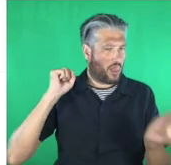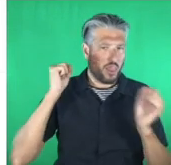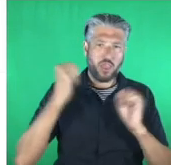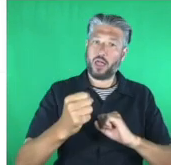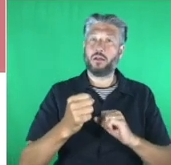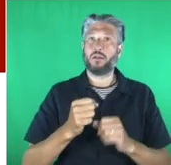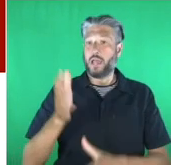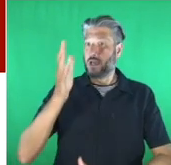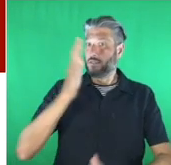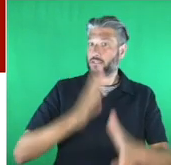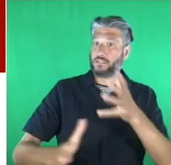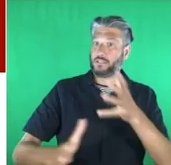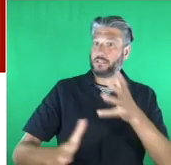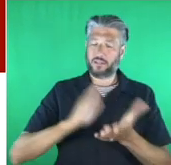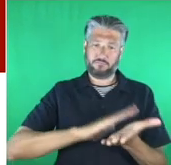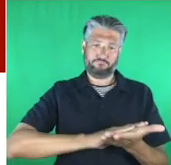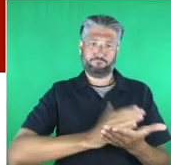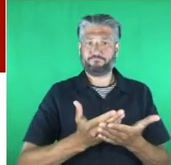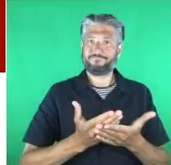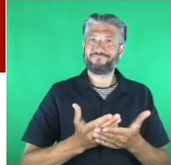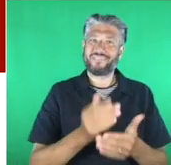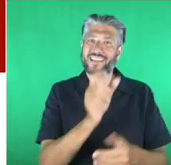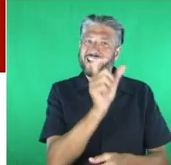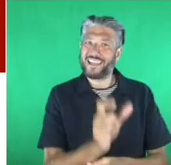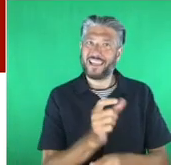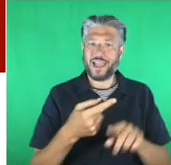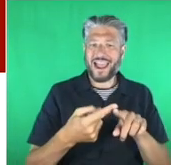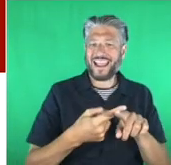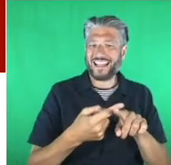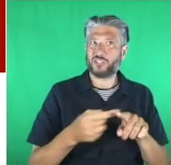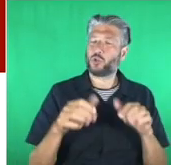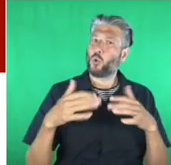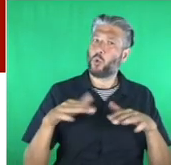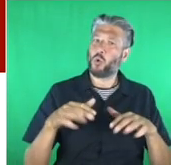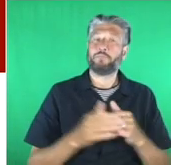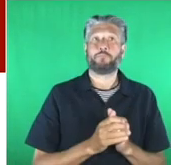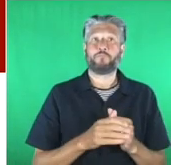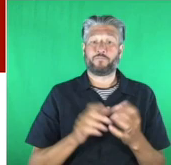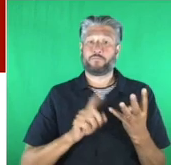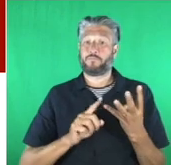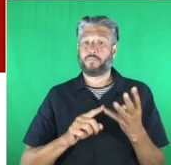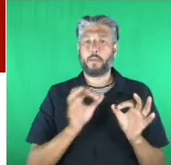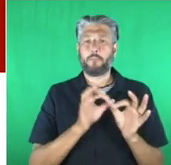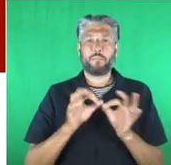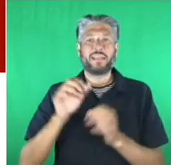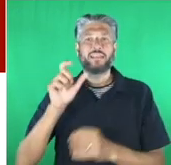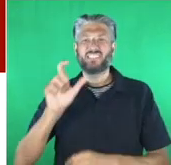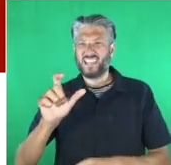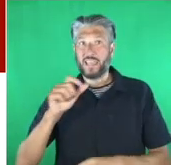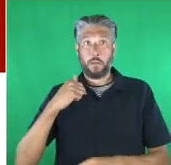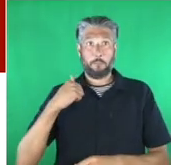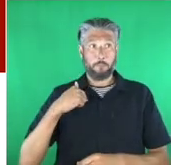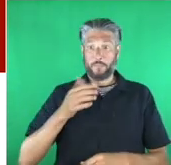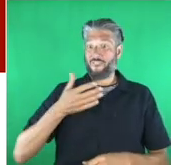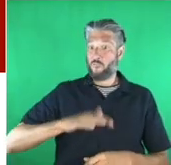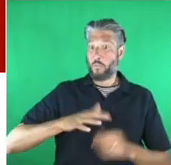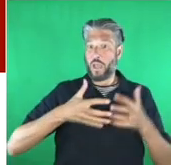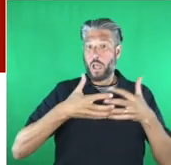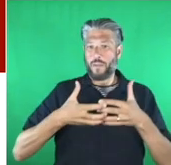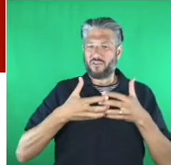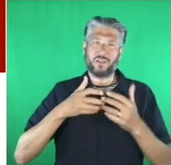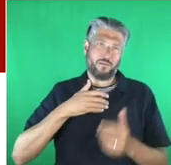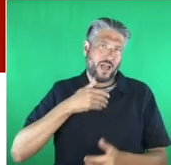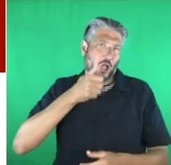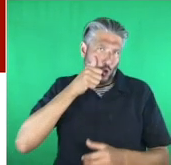english bbc even we in the us have heard of the bbc but did you know that the bbc world